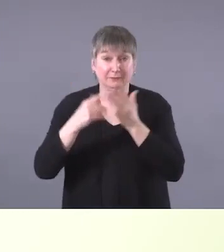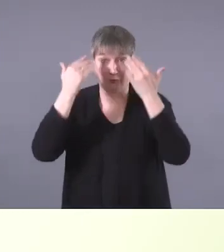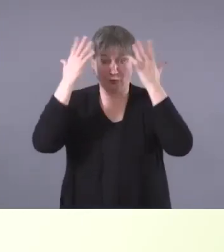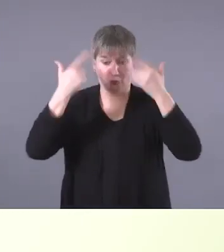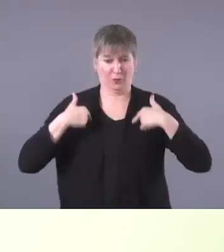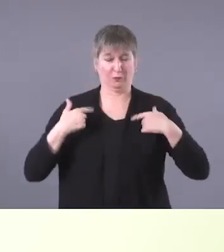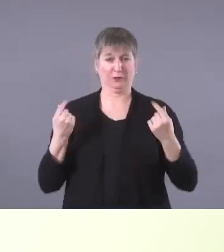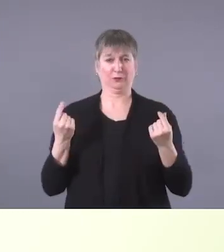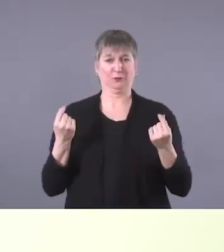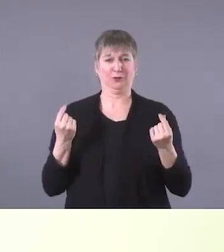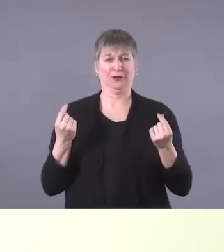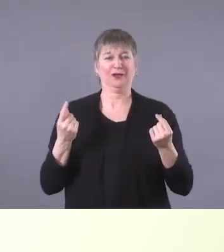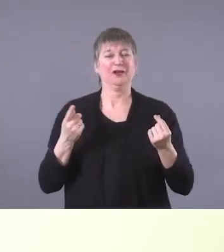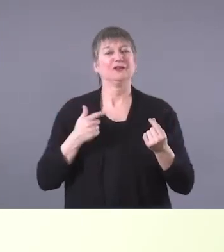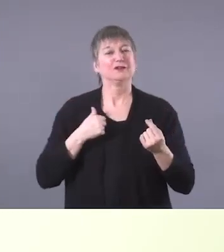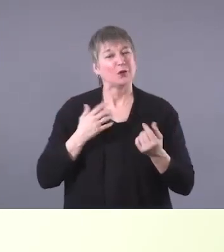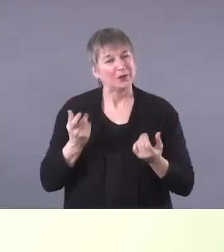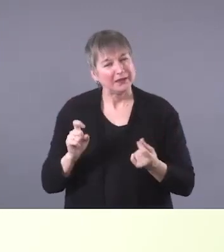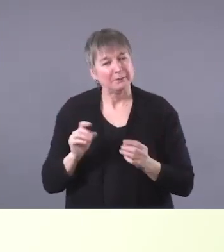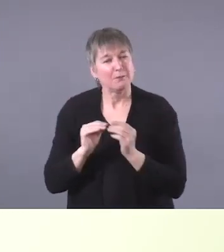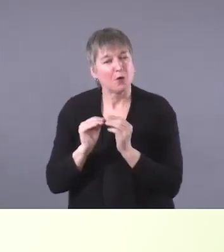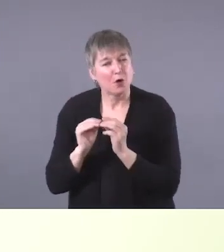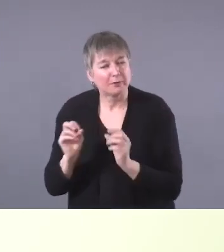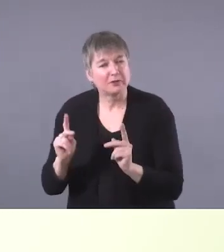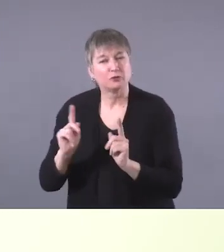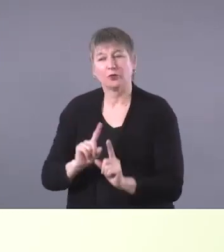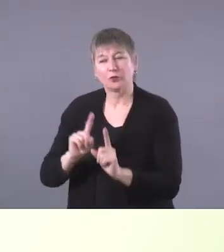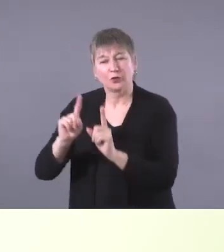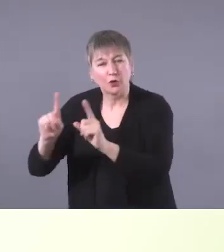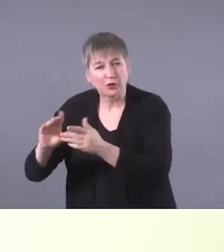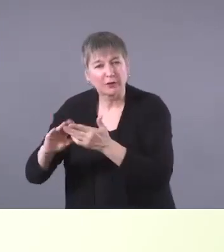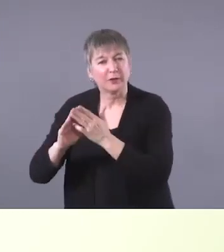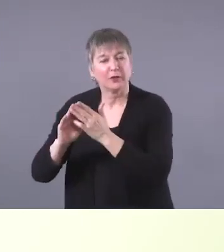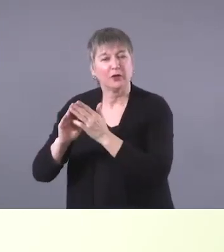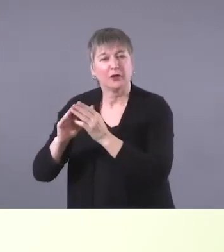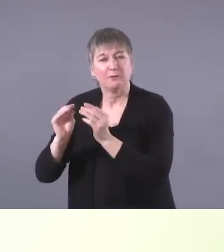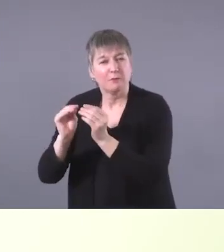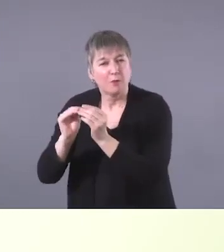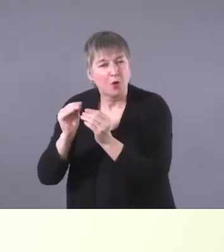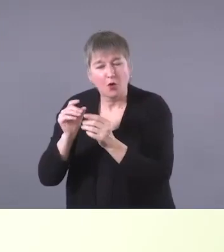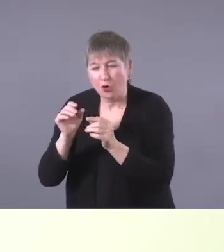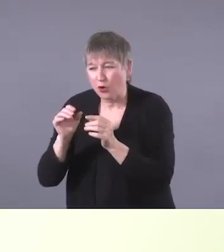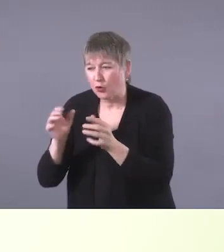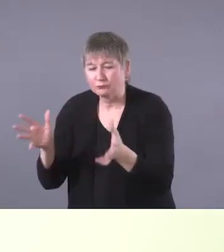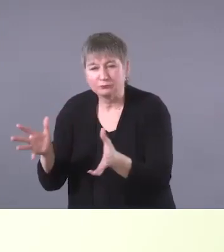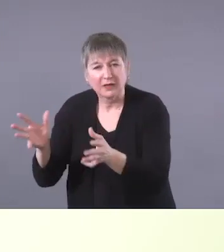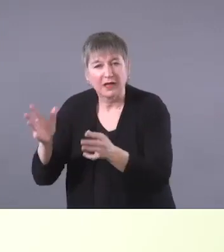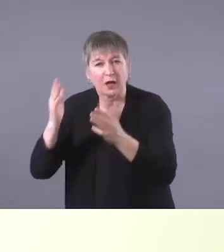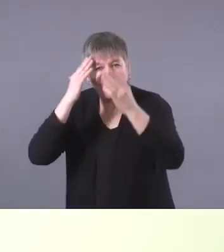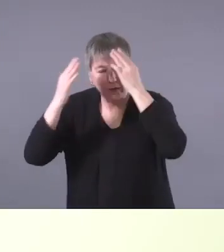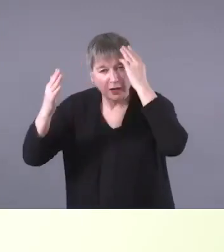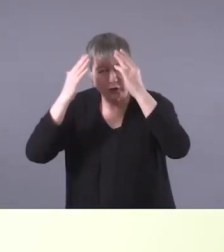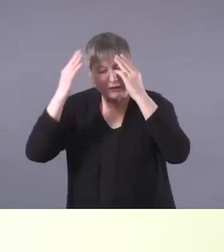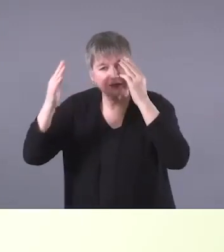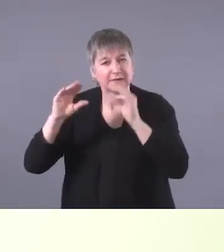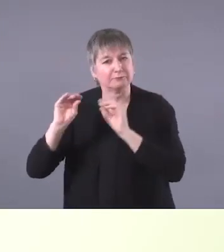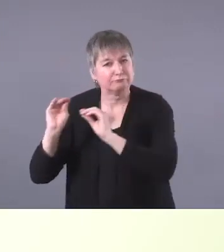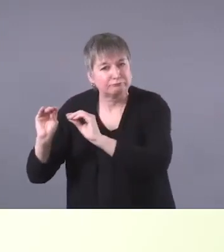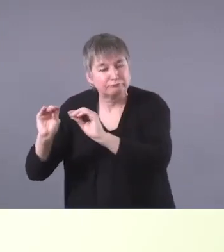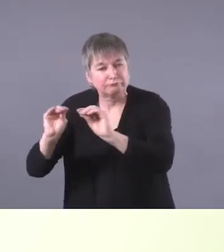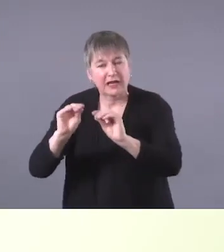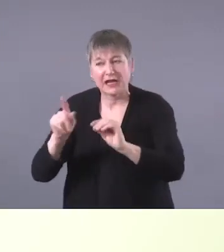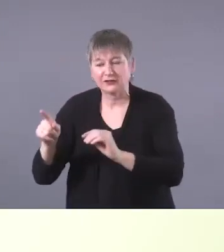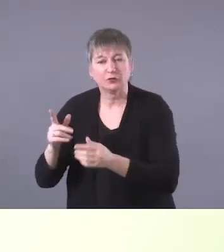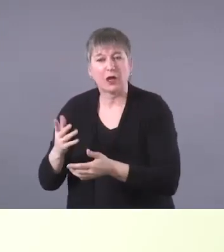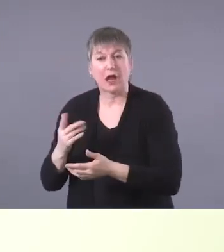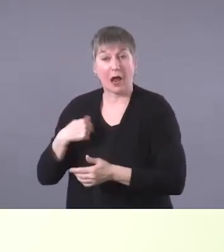to increase awareness in the community about our profession and what, how we can benefit, um, the people we're working with. Um,